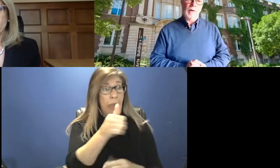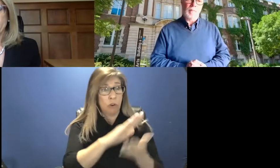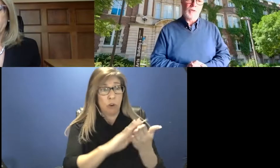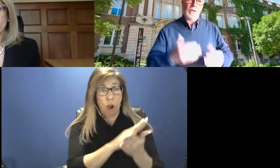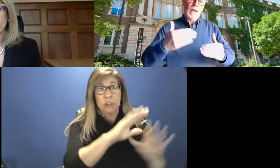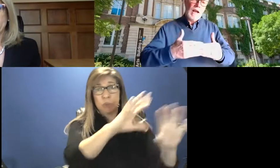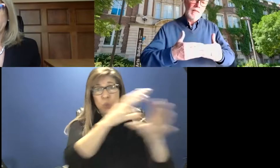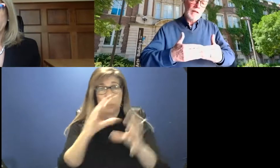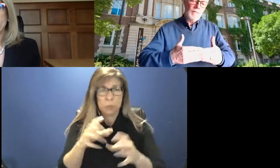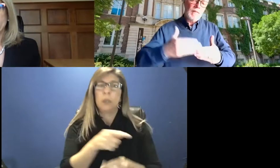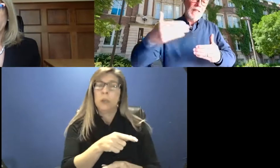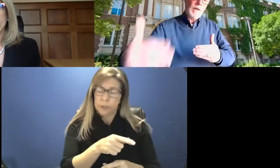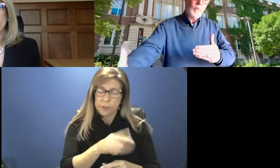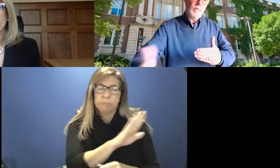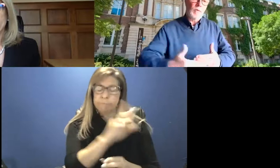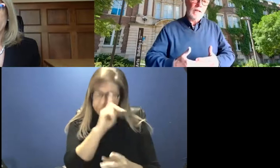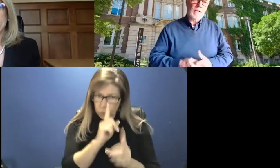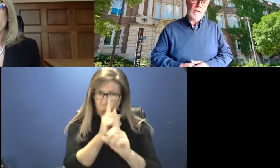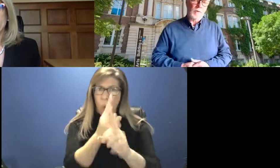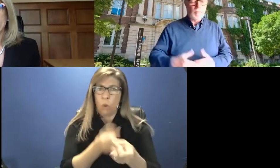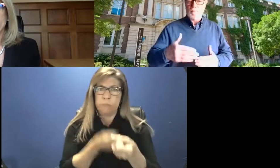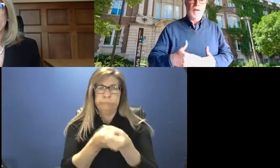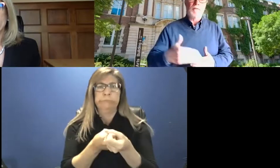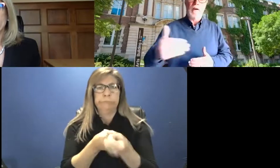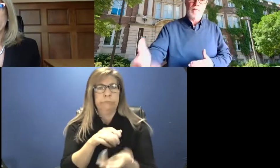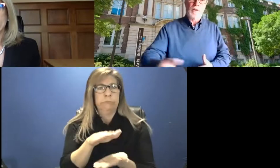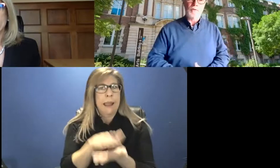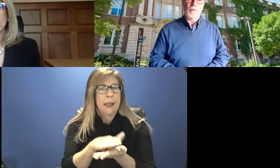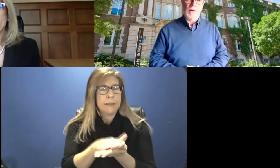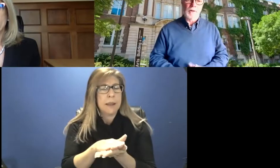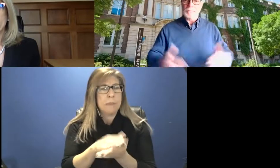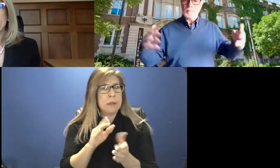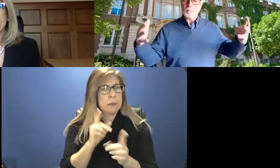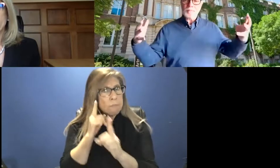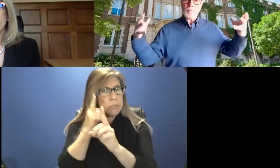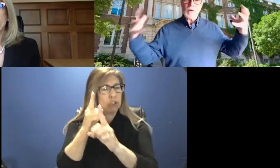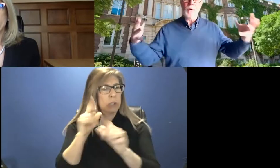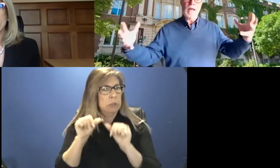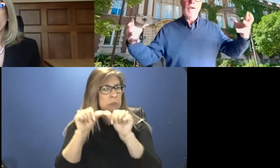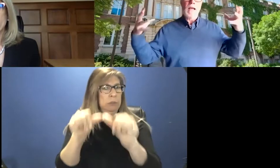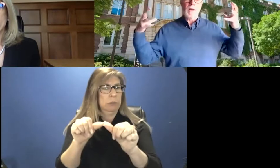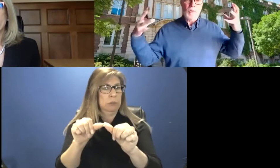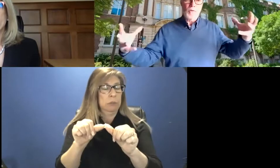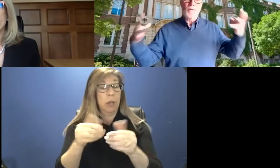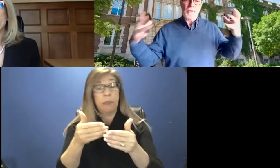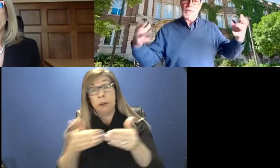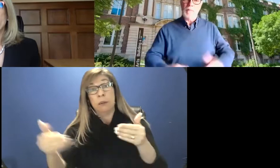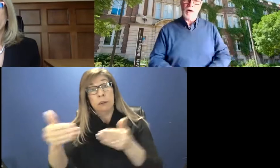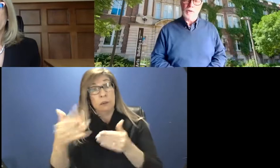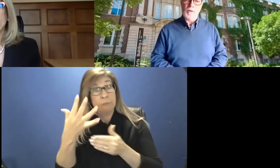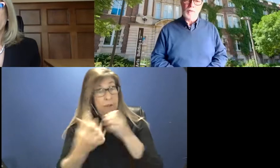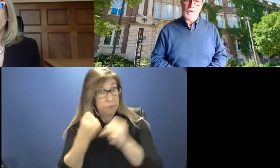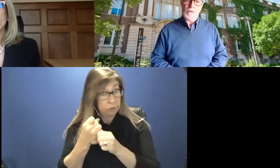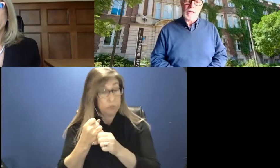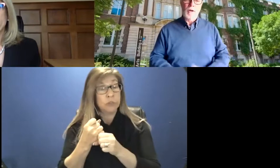academic mission. And then that would, would get us out say five years from now to a, a new functioning